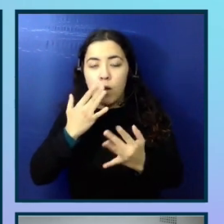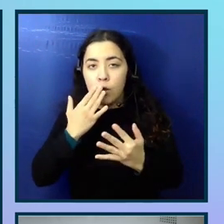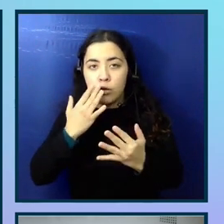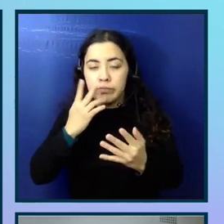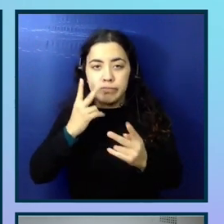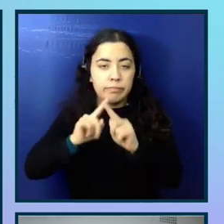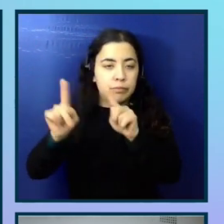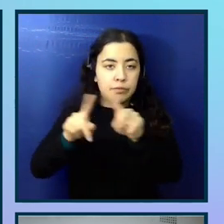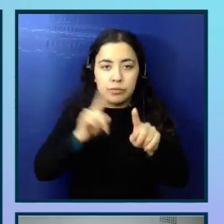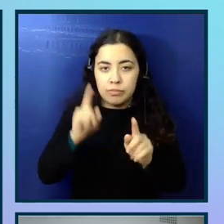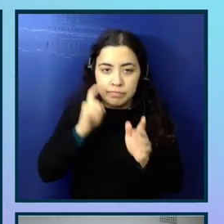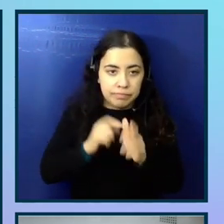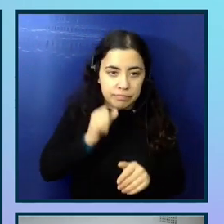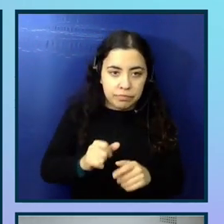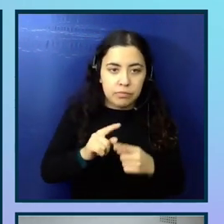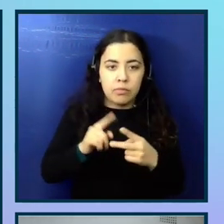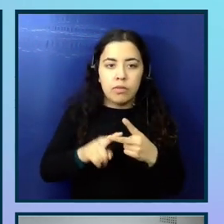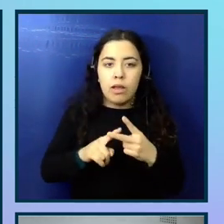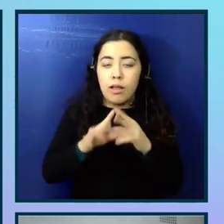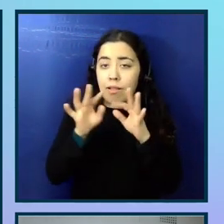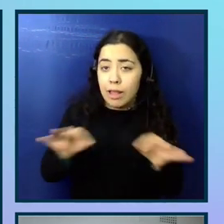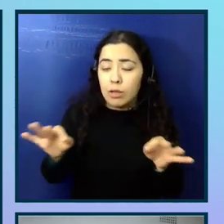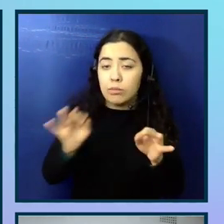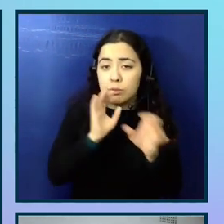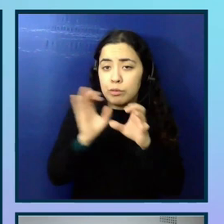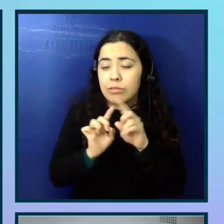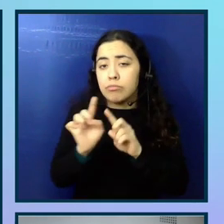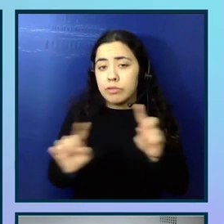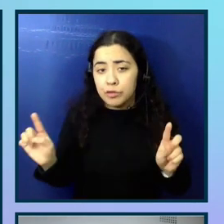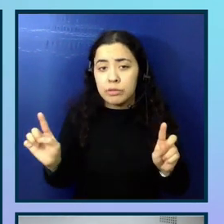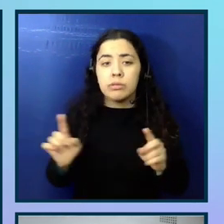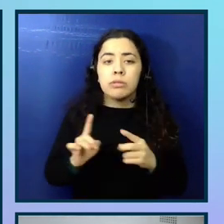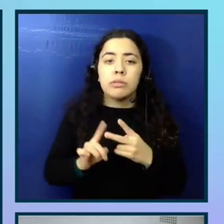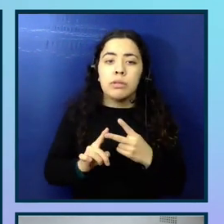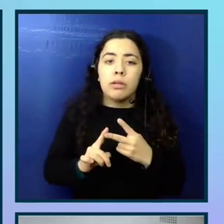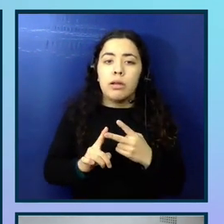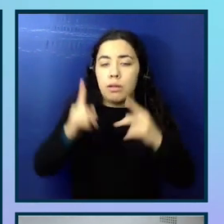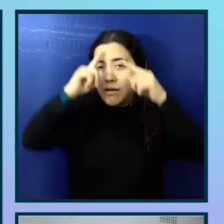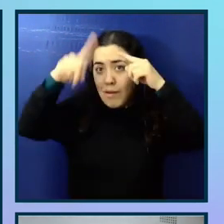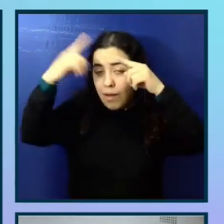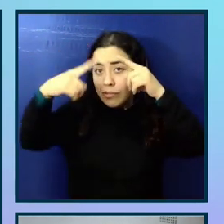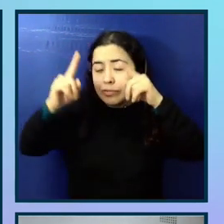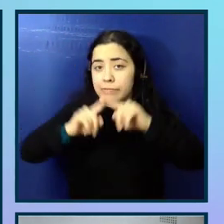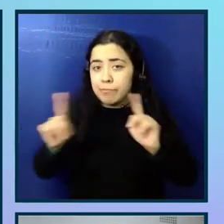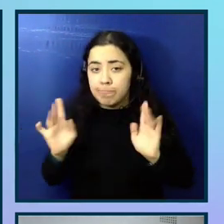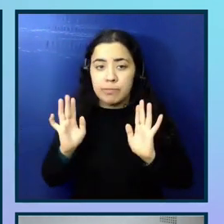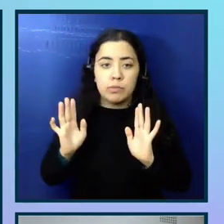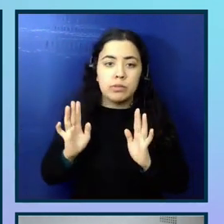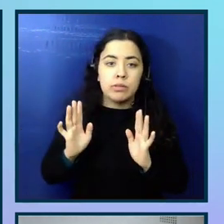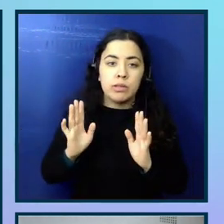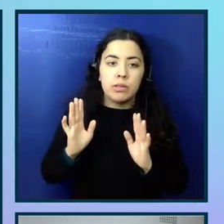communication and cognitive as well. With Figma, you can use tools such as like the